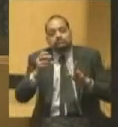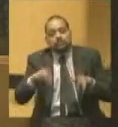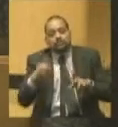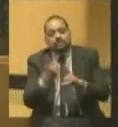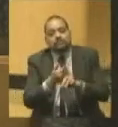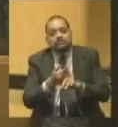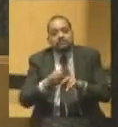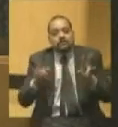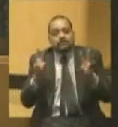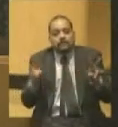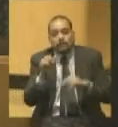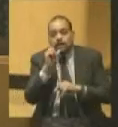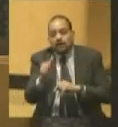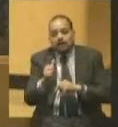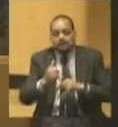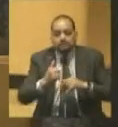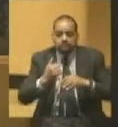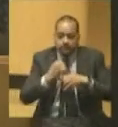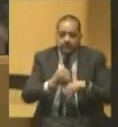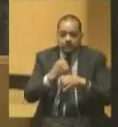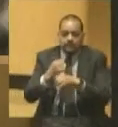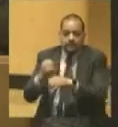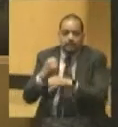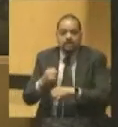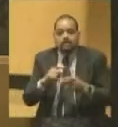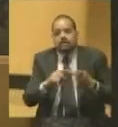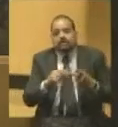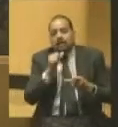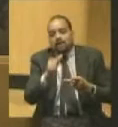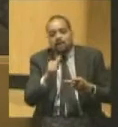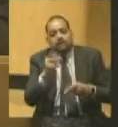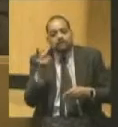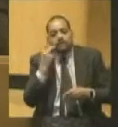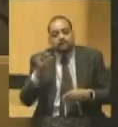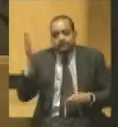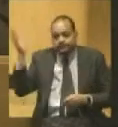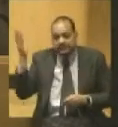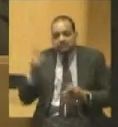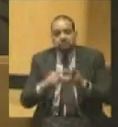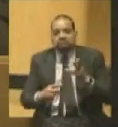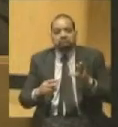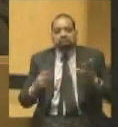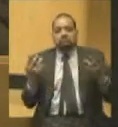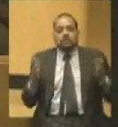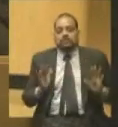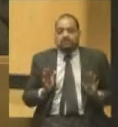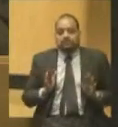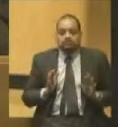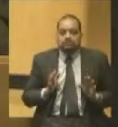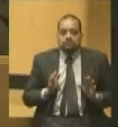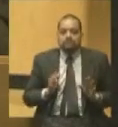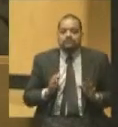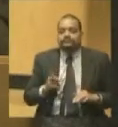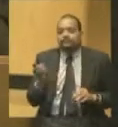vowed not to campaign actively. He didn't campaign actively. He didn't make political speeches, then, in public. And that was below the